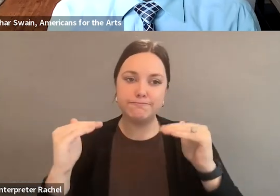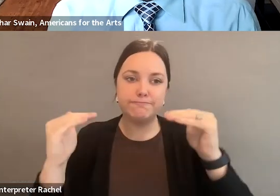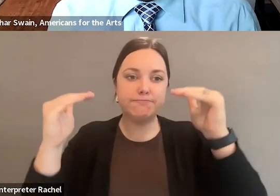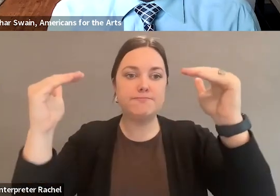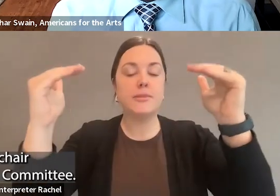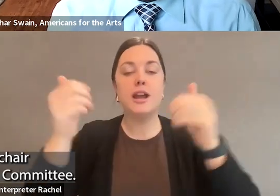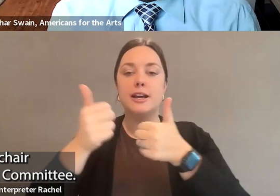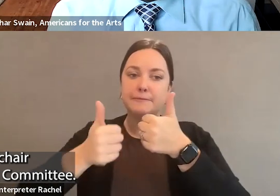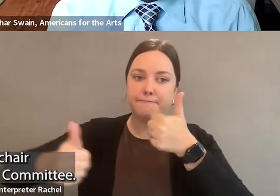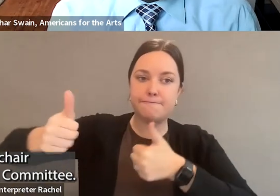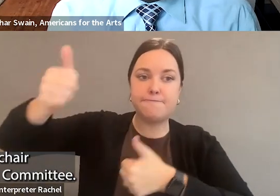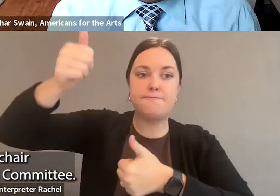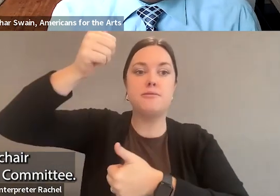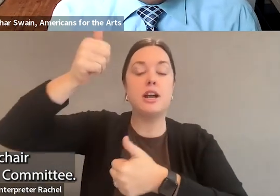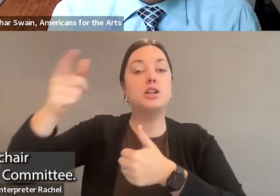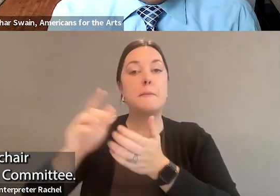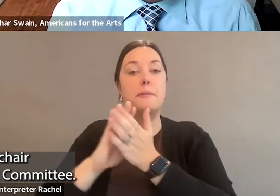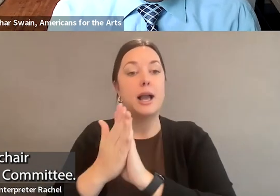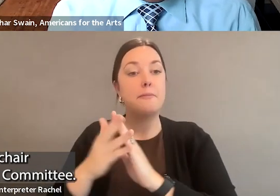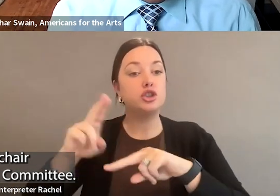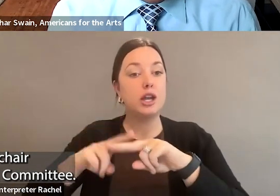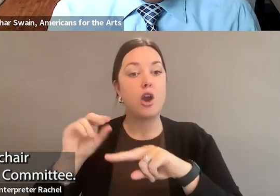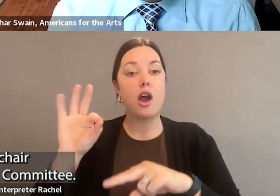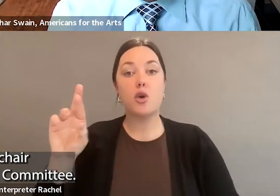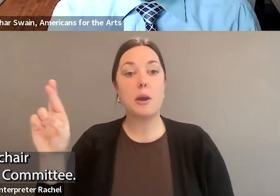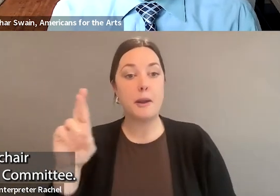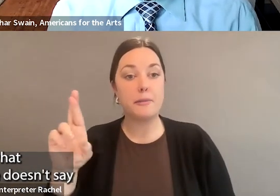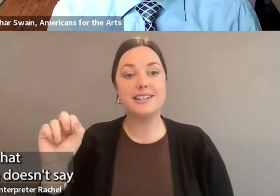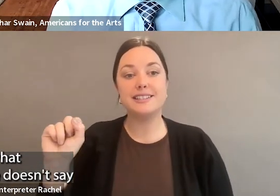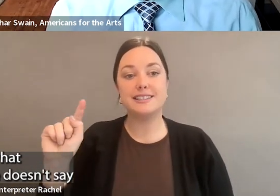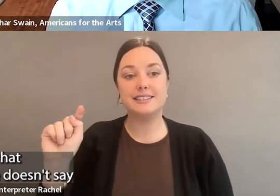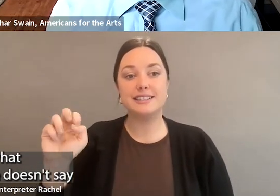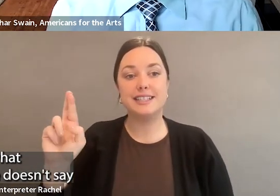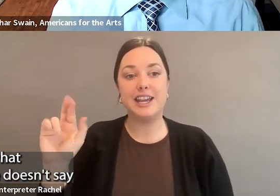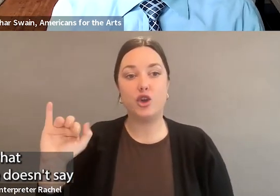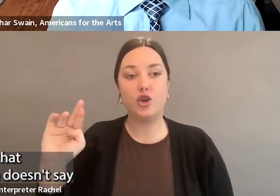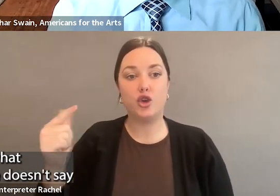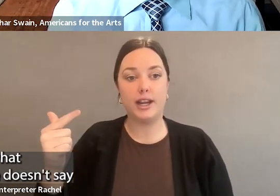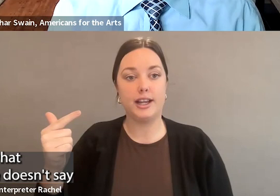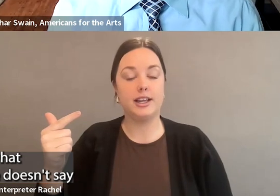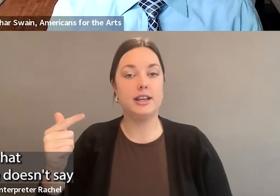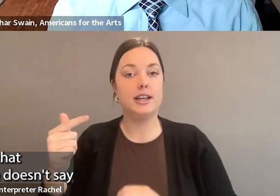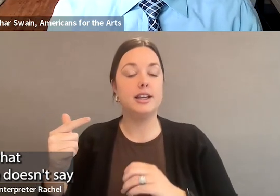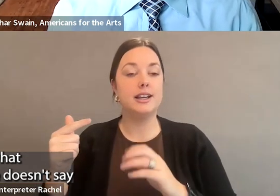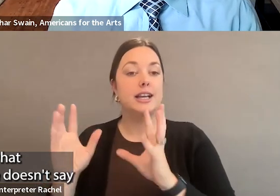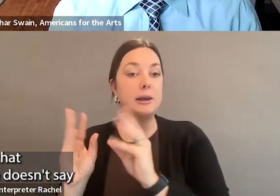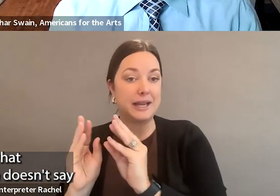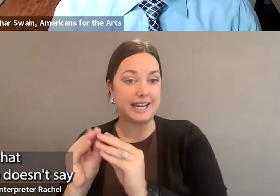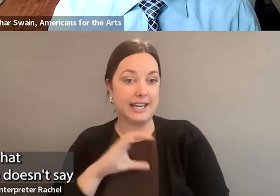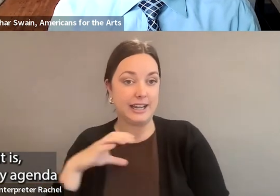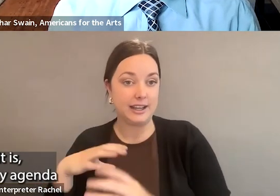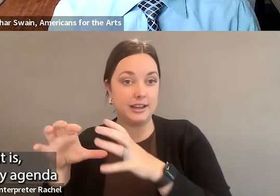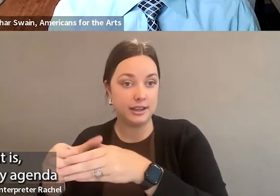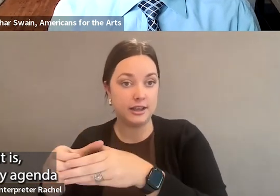and becoming the chair of the Republican Steering Committee. And what that's what the title of that committee